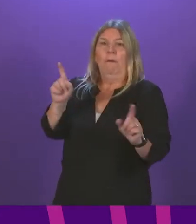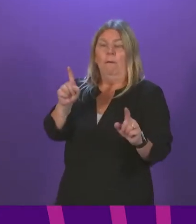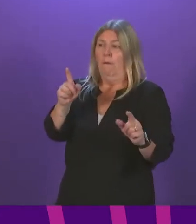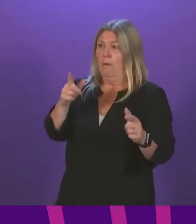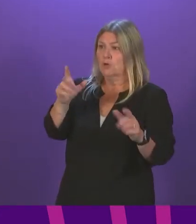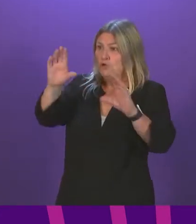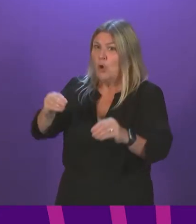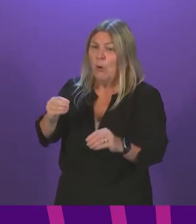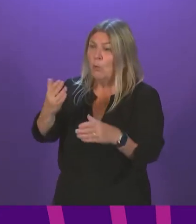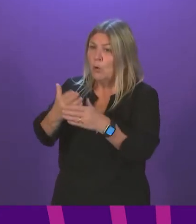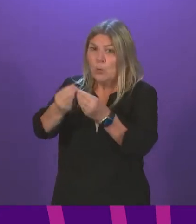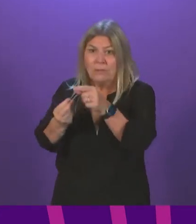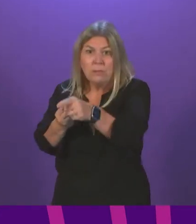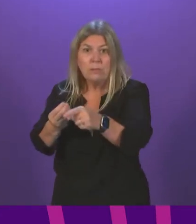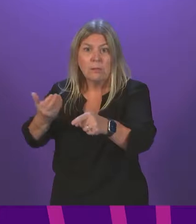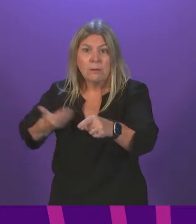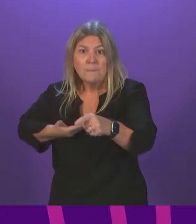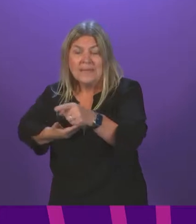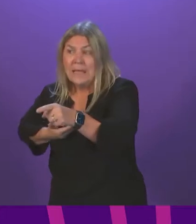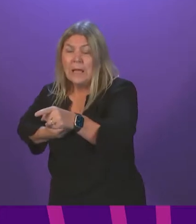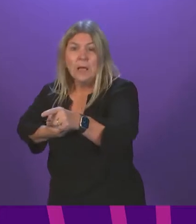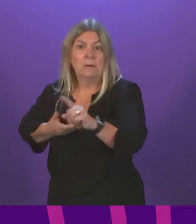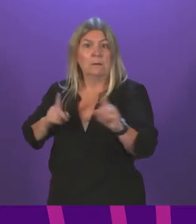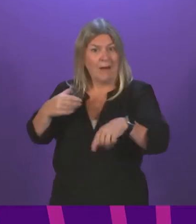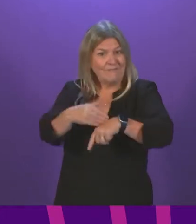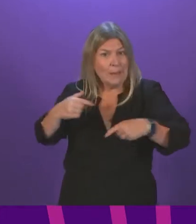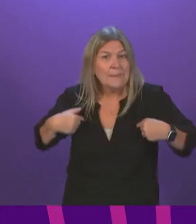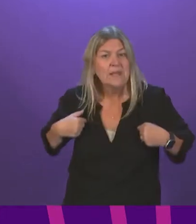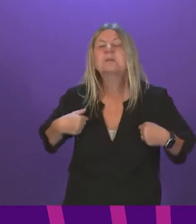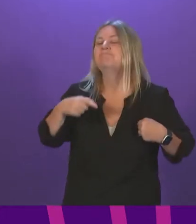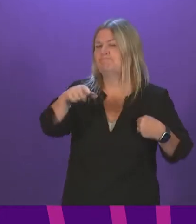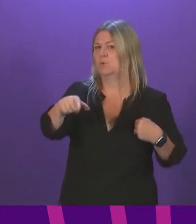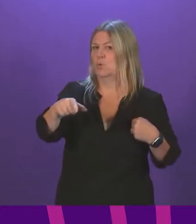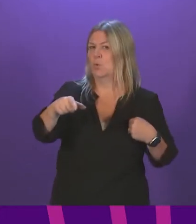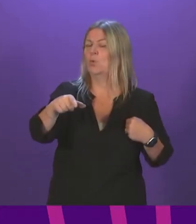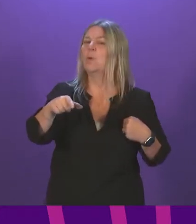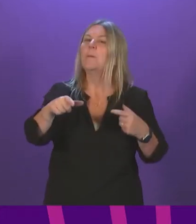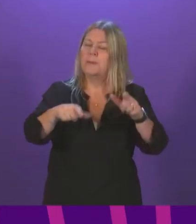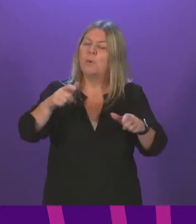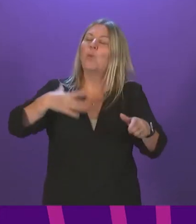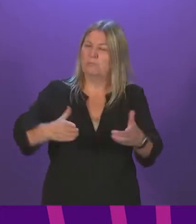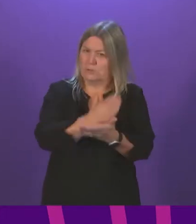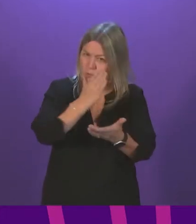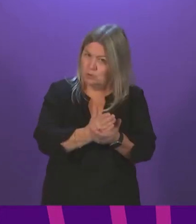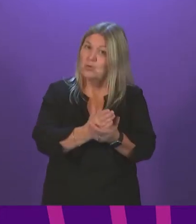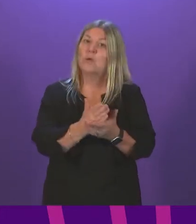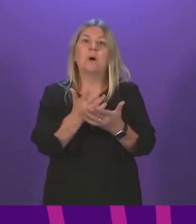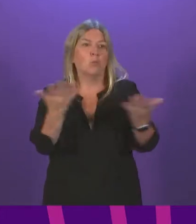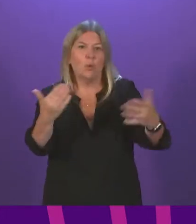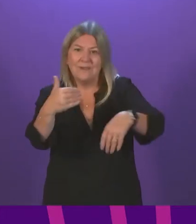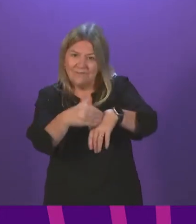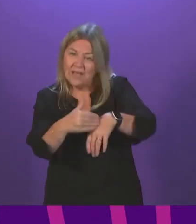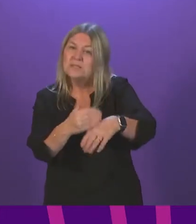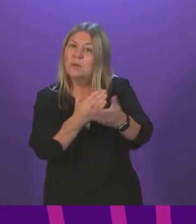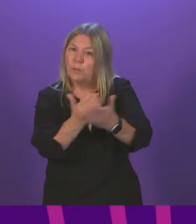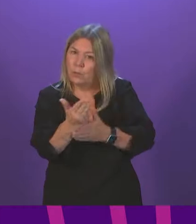Secretary confirm that the termination of the agreement will not impact the vaccination status of anyone who participated in the Valneva clinical trial?